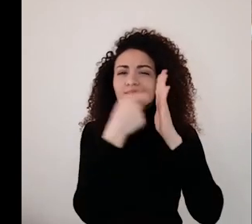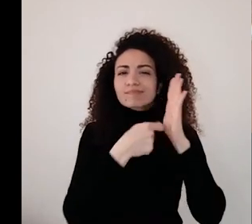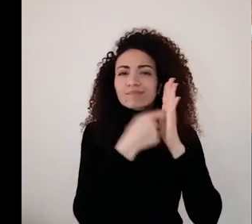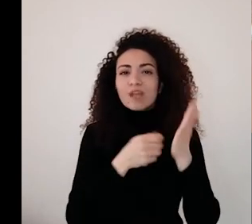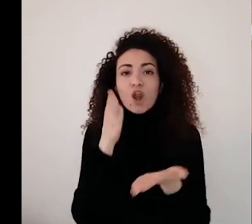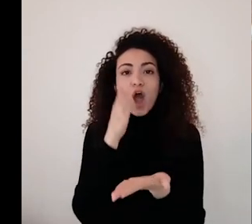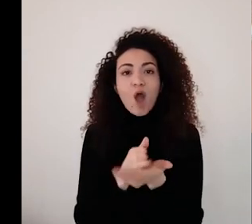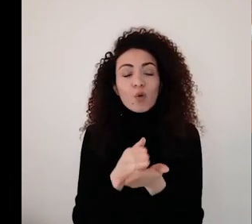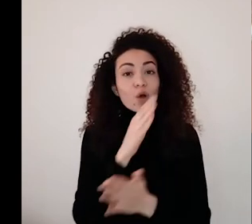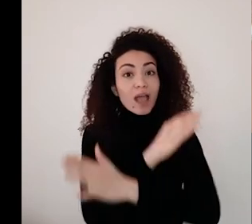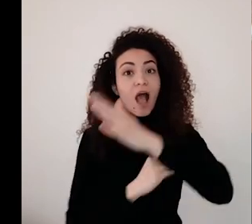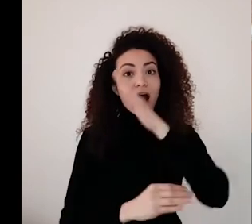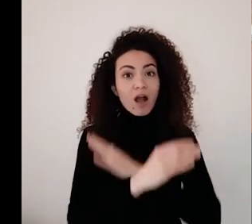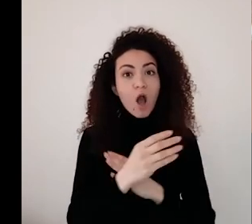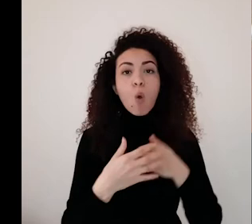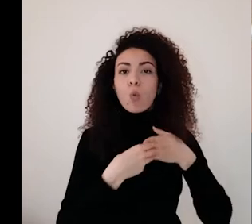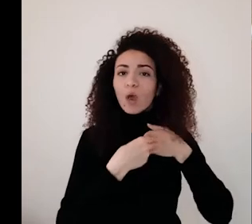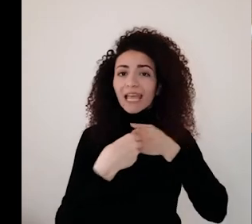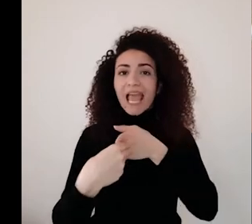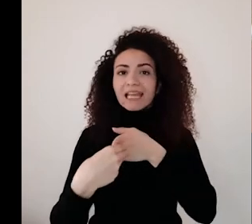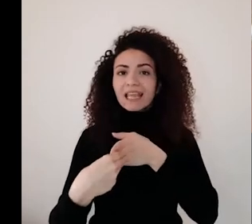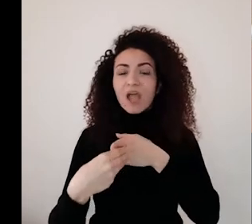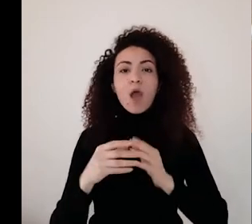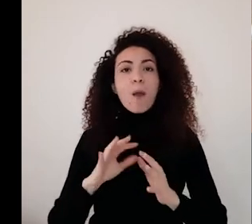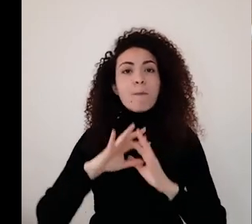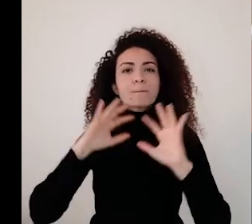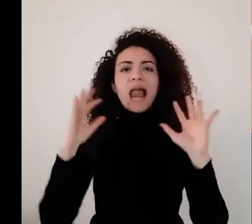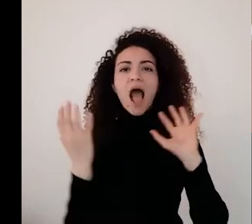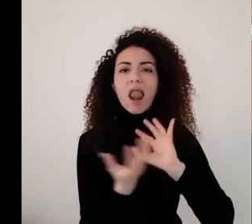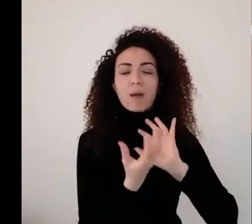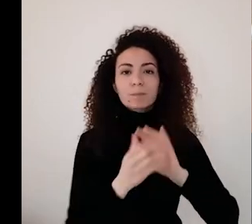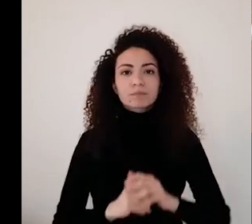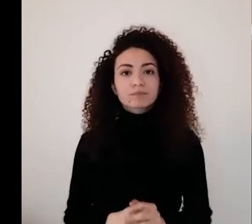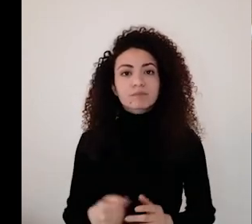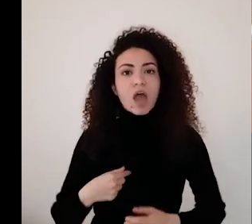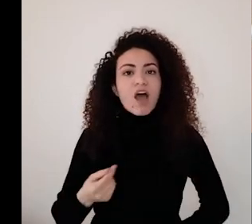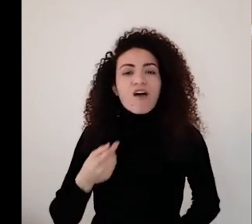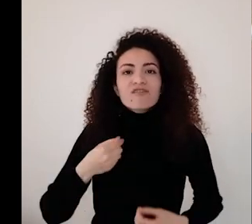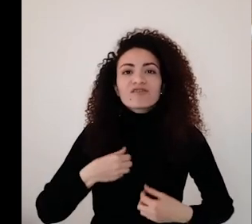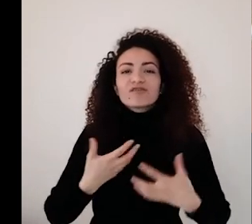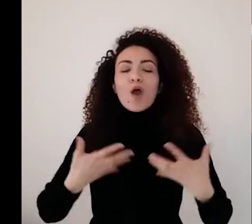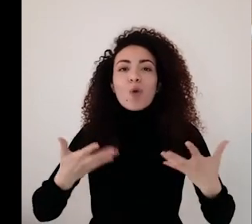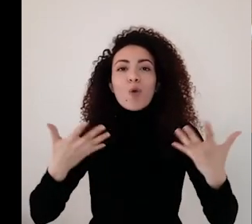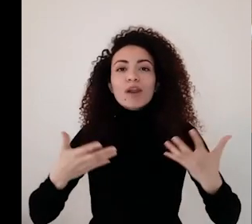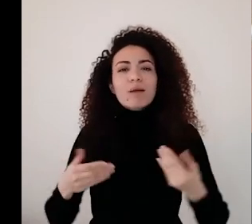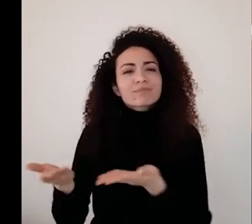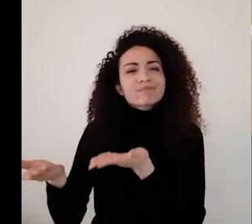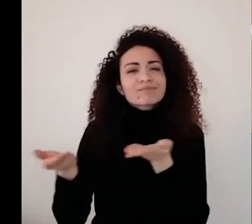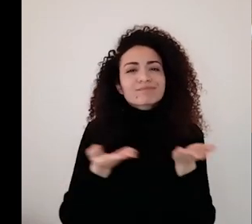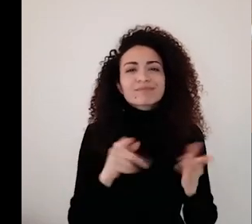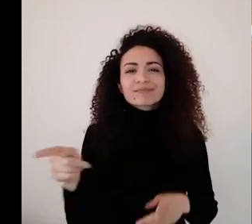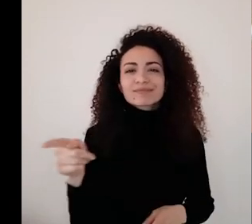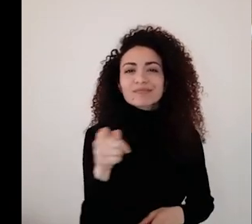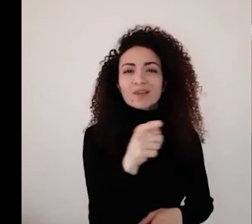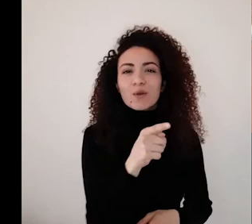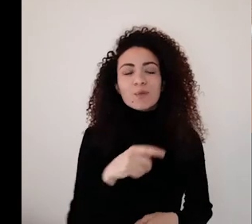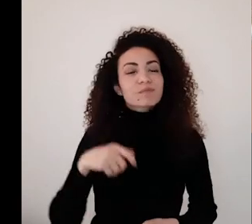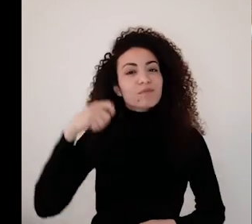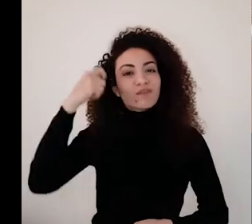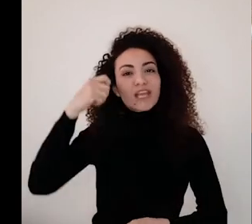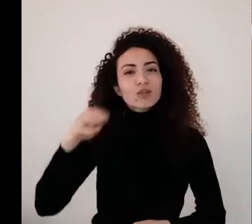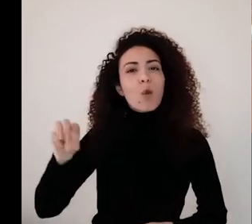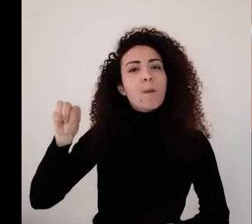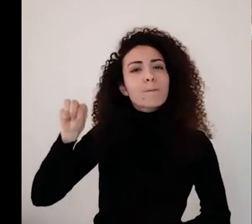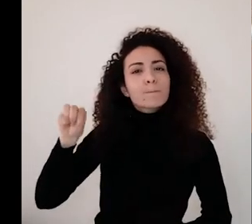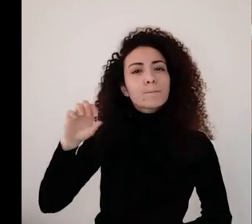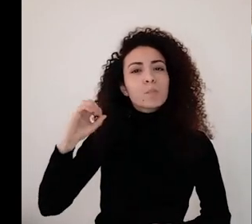rights and leadership throughout the world. And it is such an honor for me to welcome everyone to this amazing